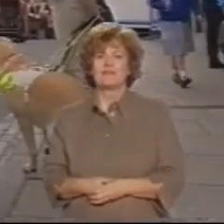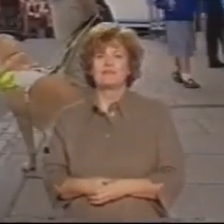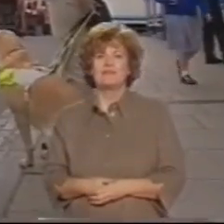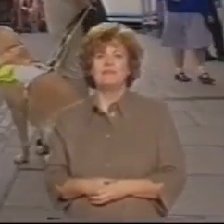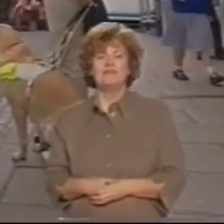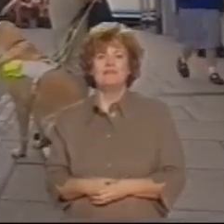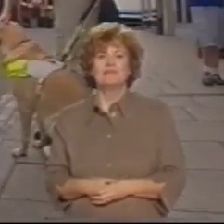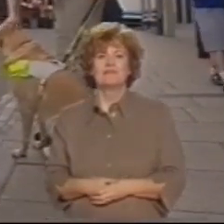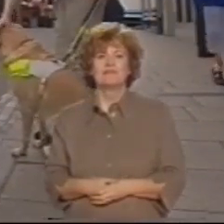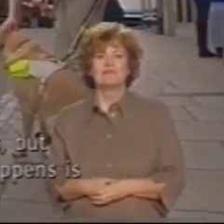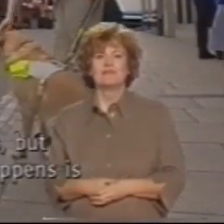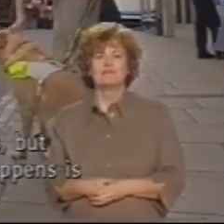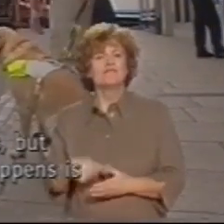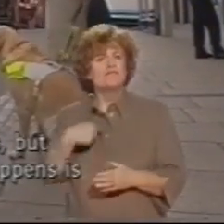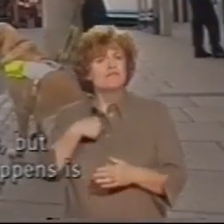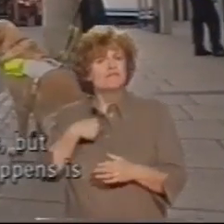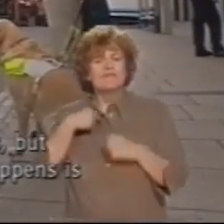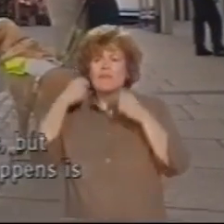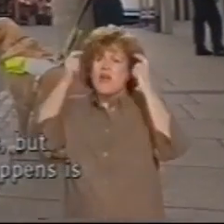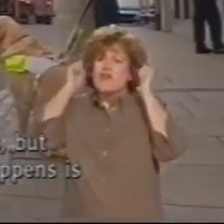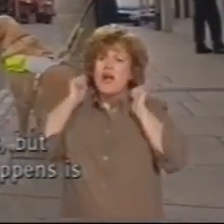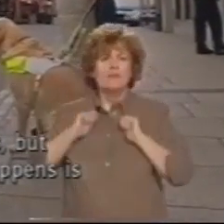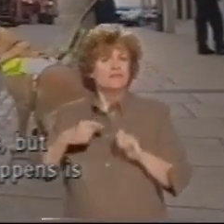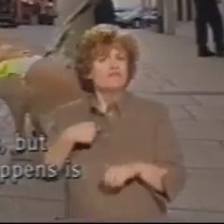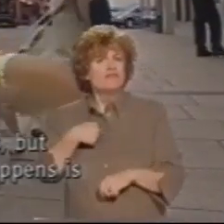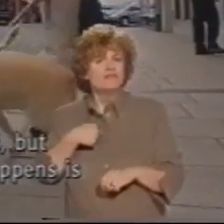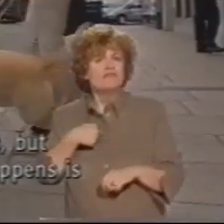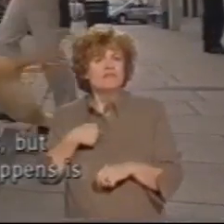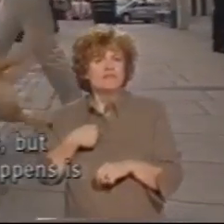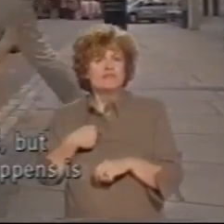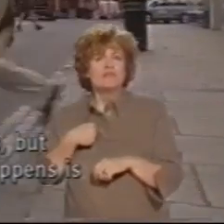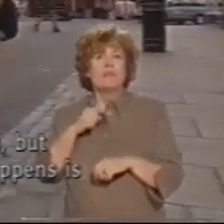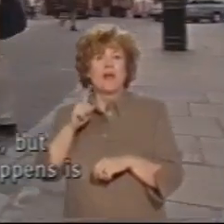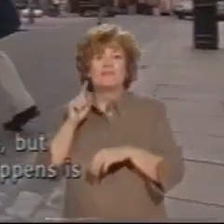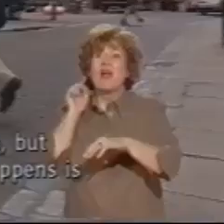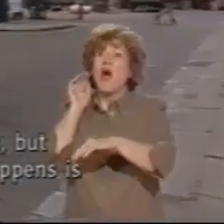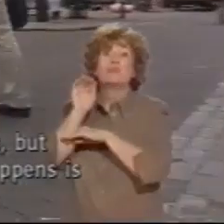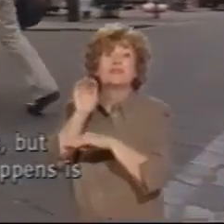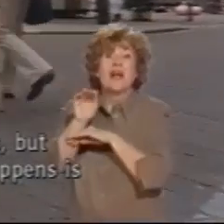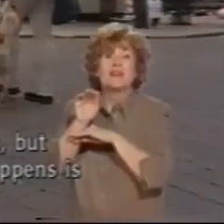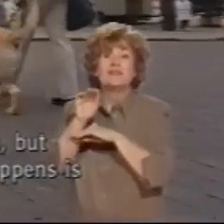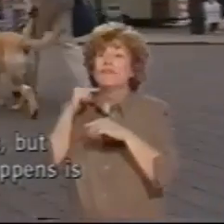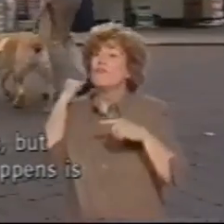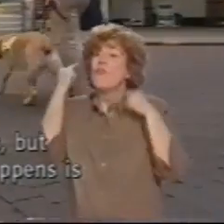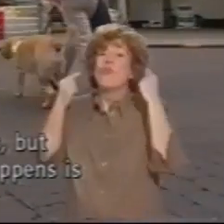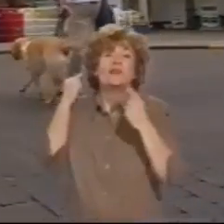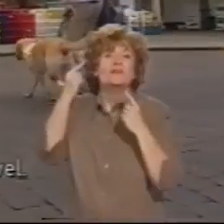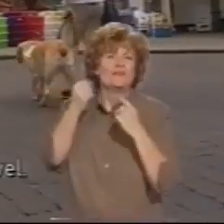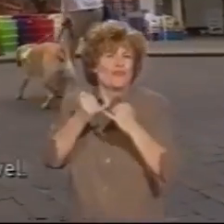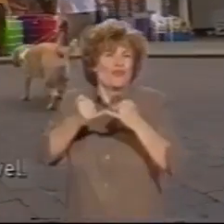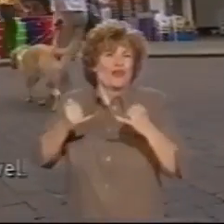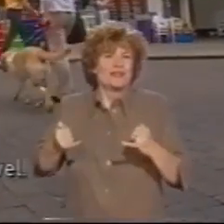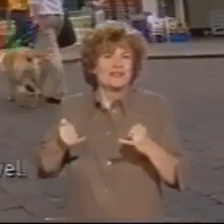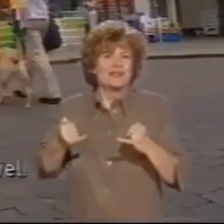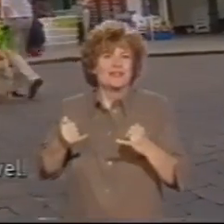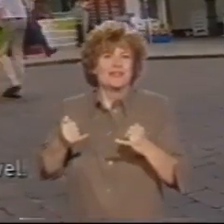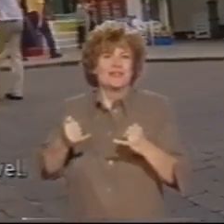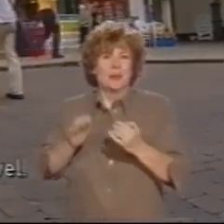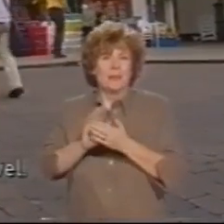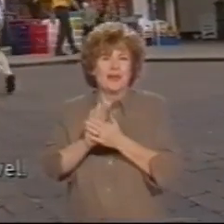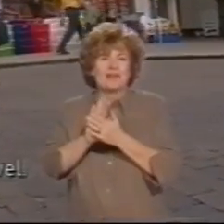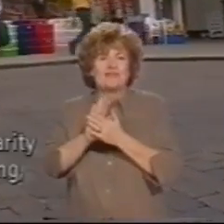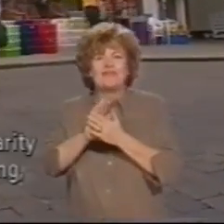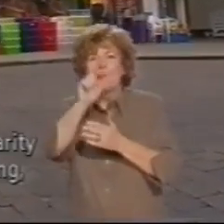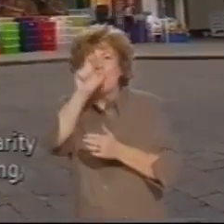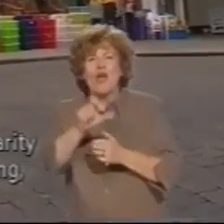Good girl. I do wear two hearing aids, but when you go outside, what happens is it increases the noise